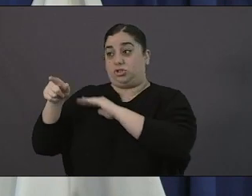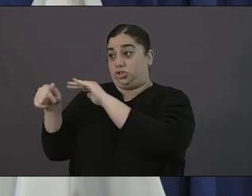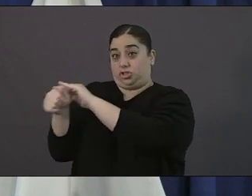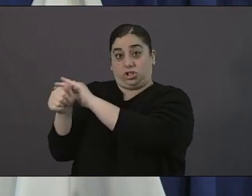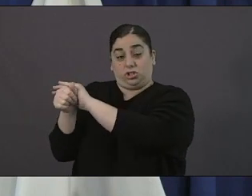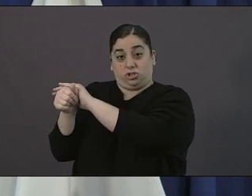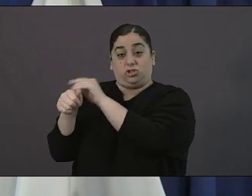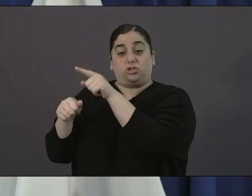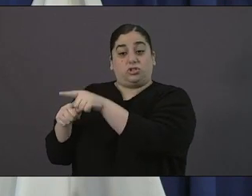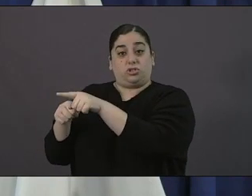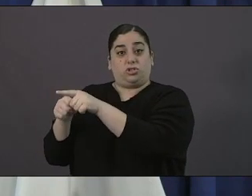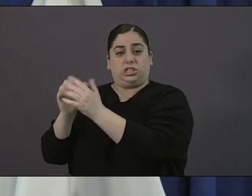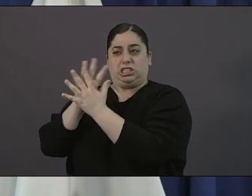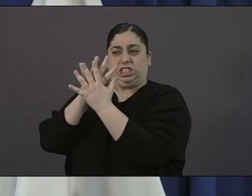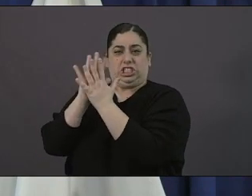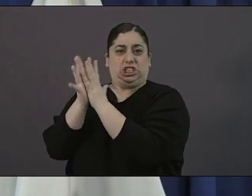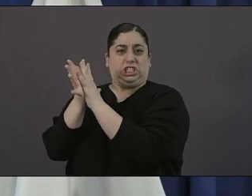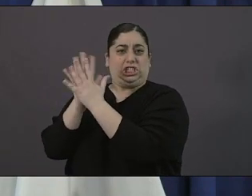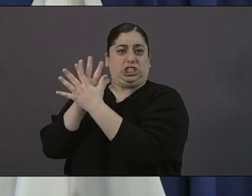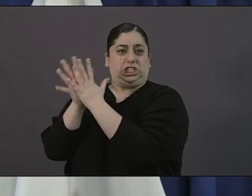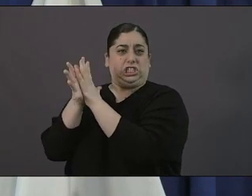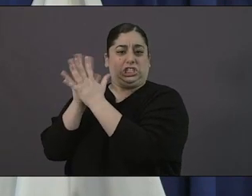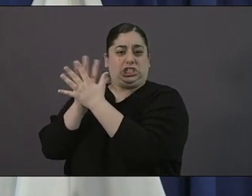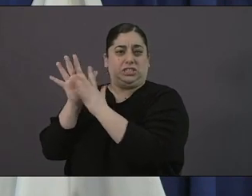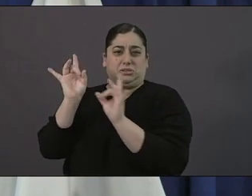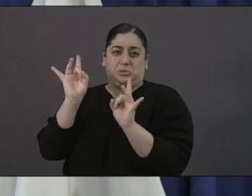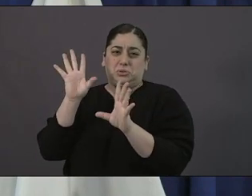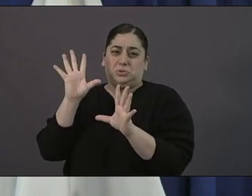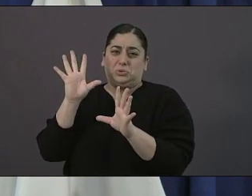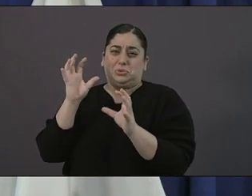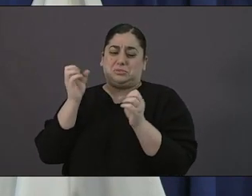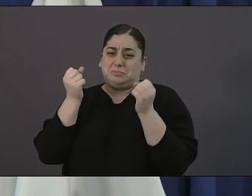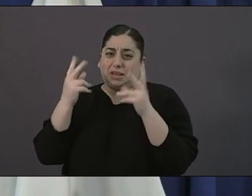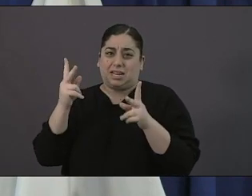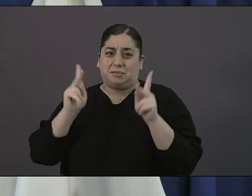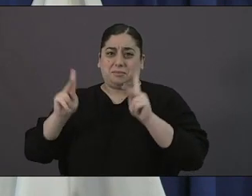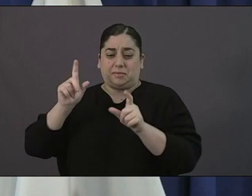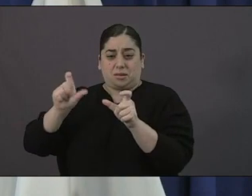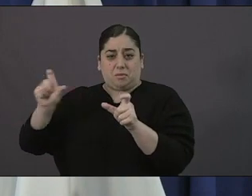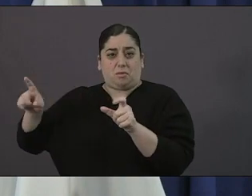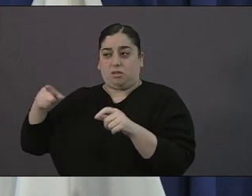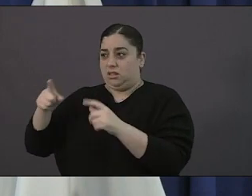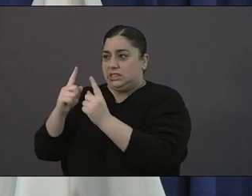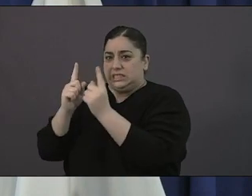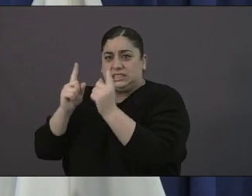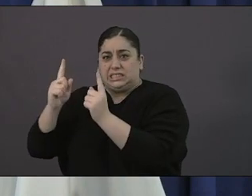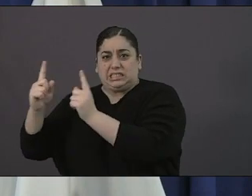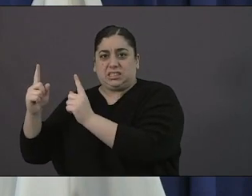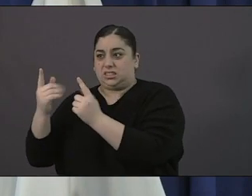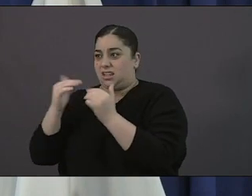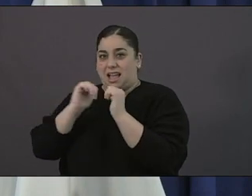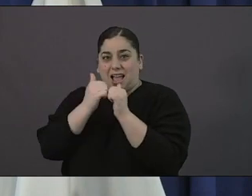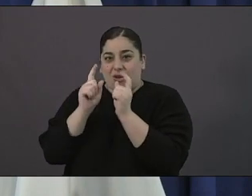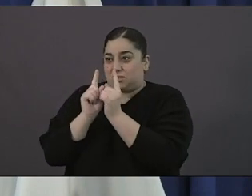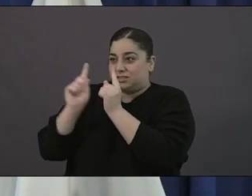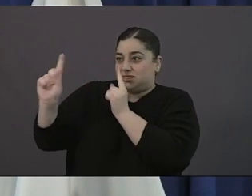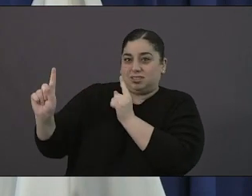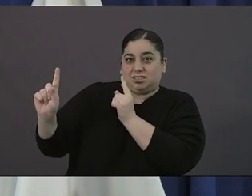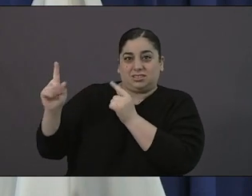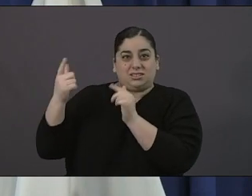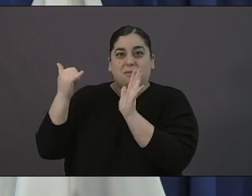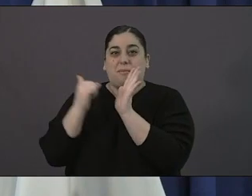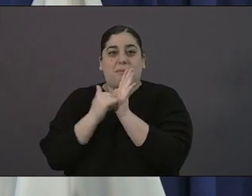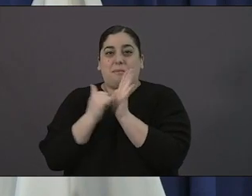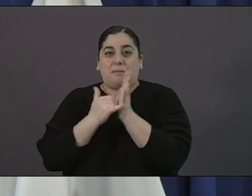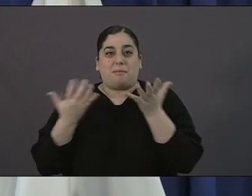distancing that you couldn't get in the bridge shelters because we had bunk beds because of the close proximity life-saving work that was